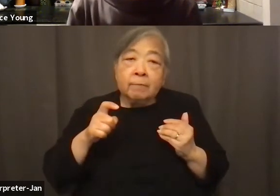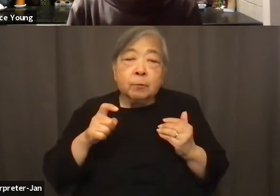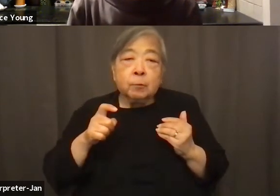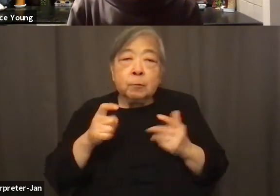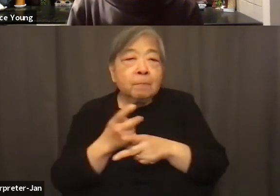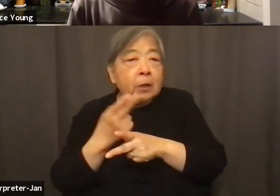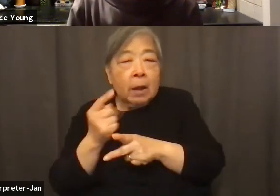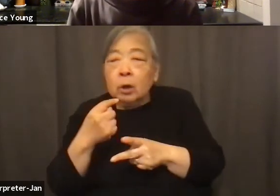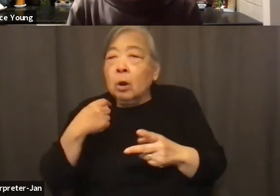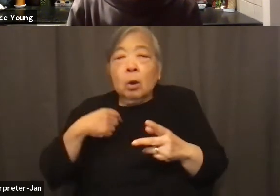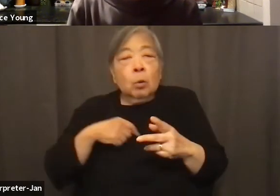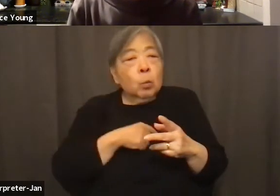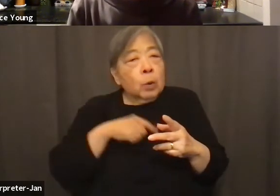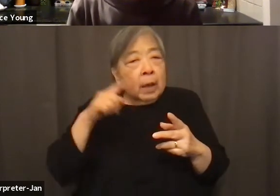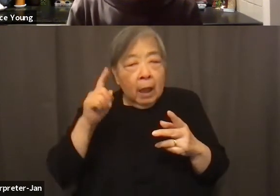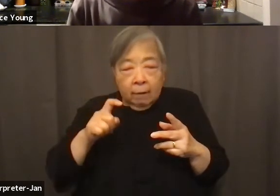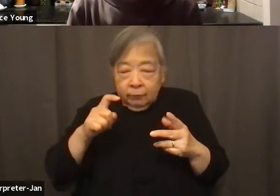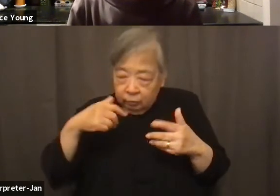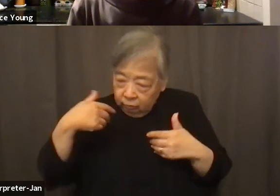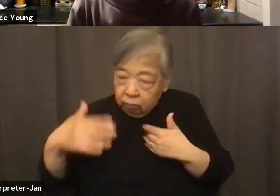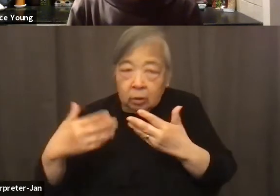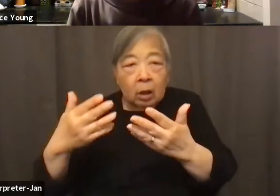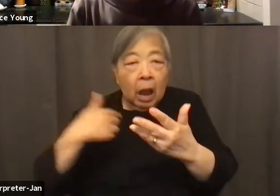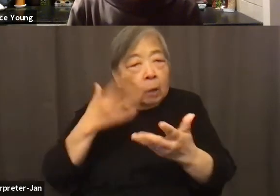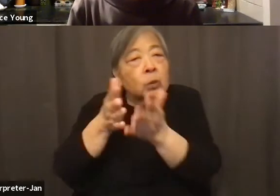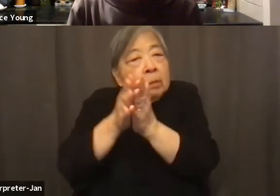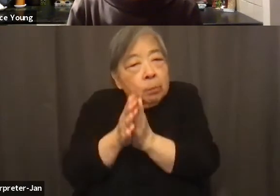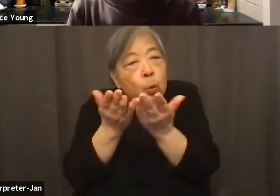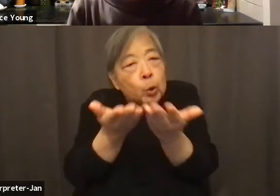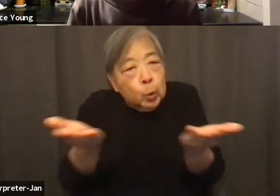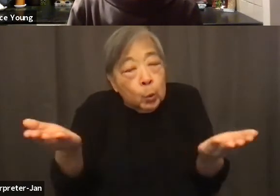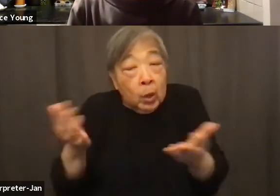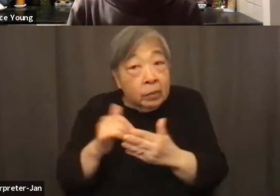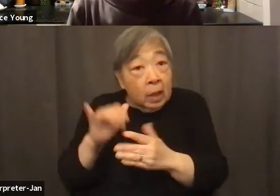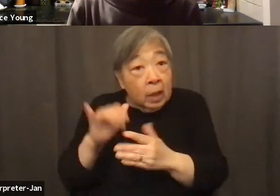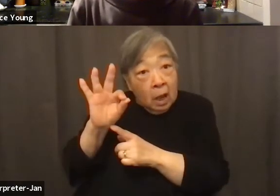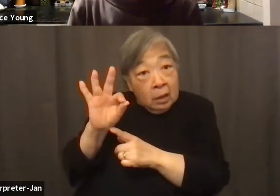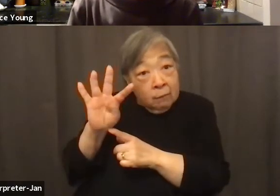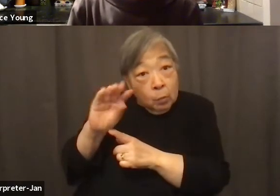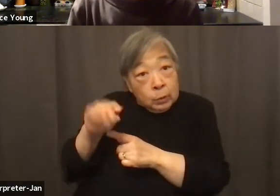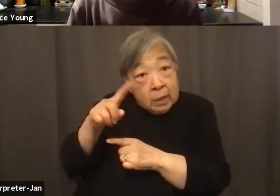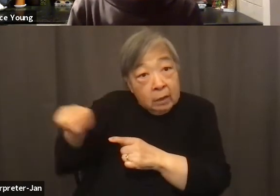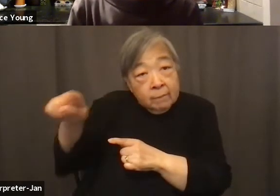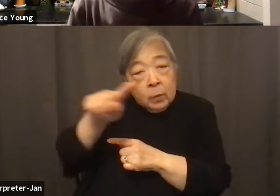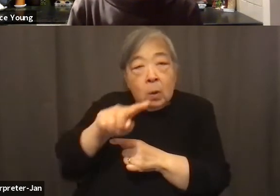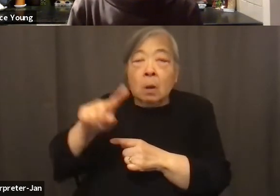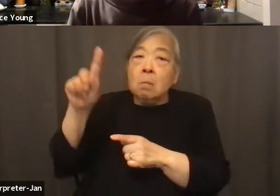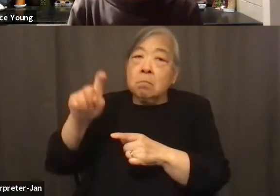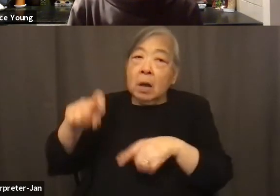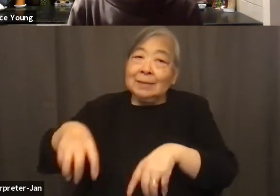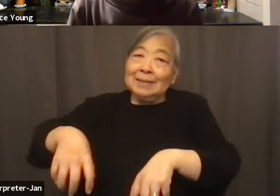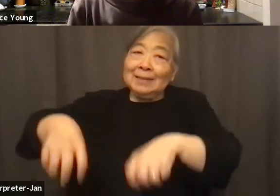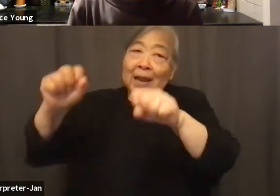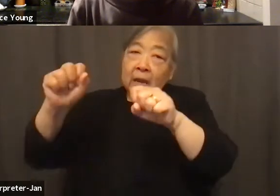airwaves. So before one, that I'm going to implore you that the 94% of you must take the 5D